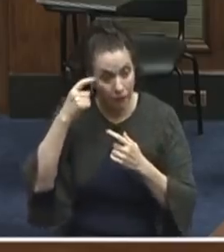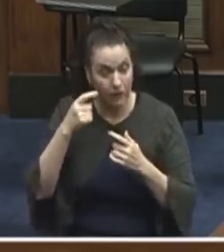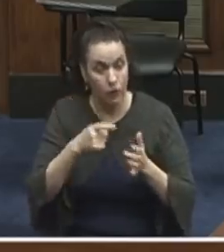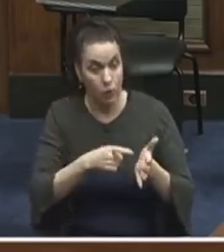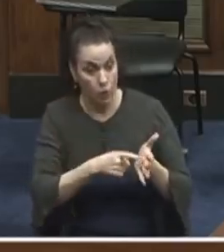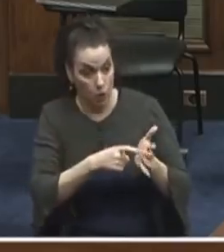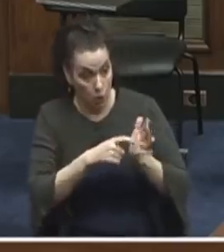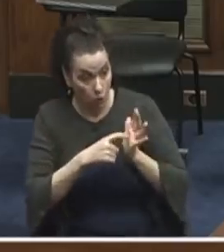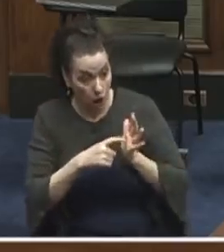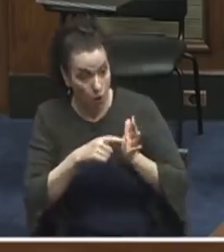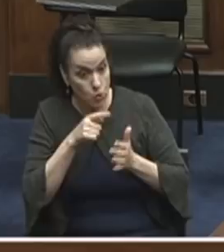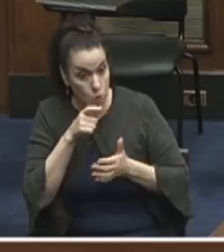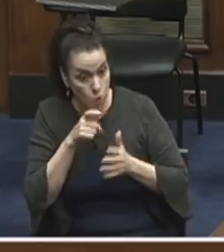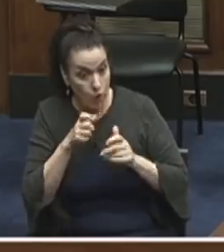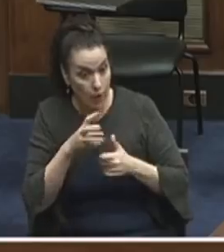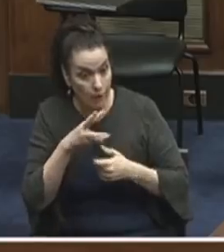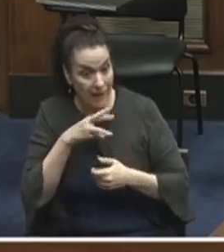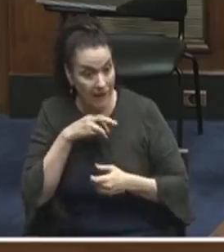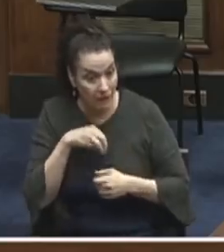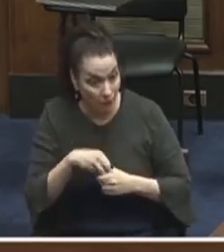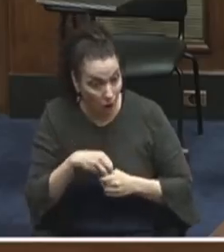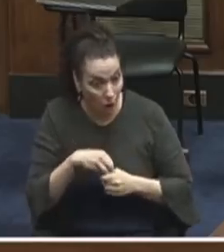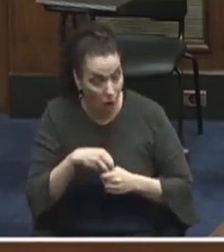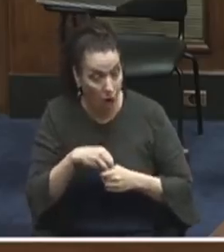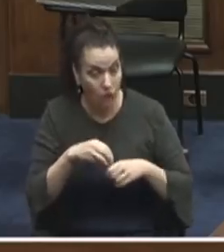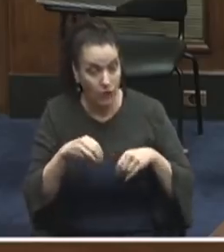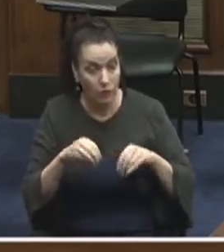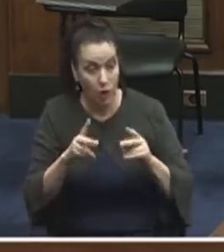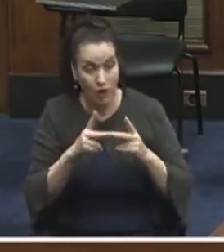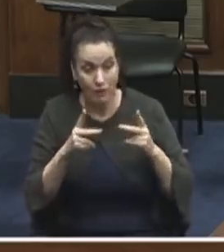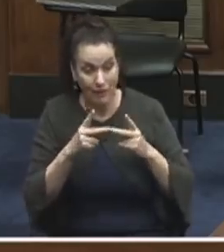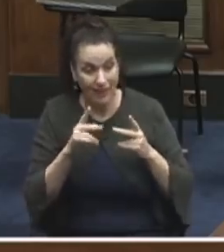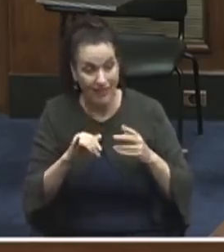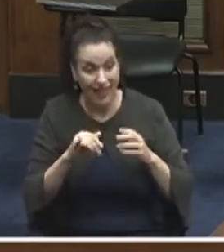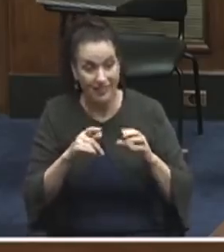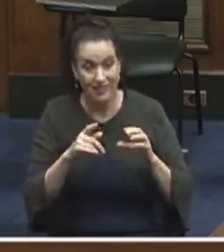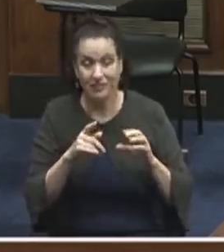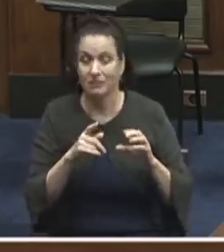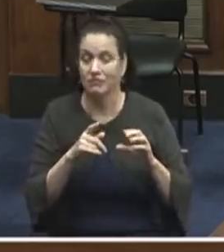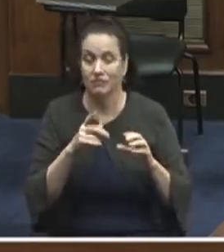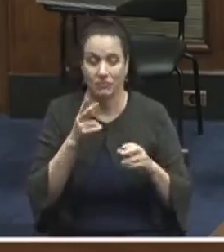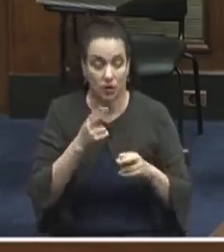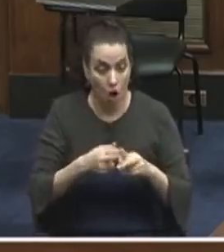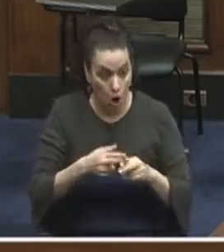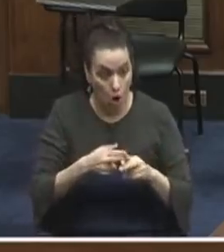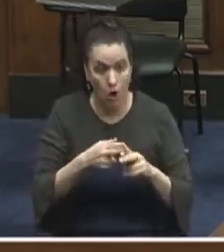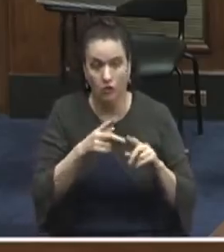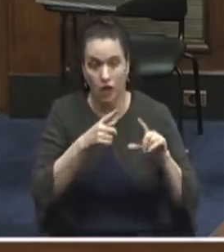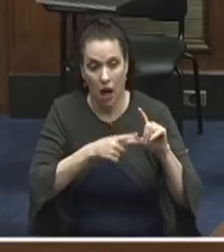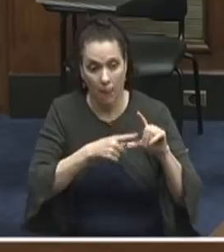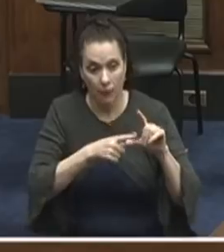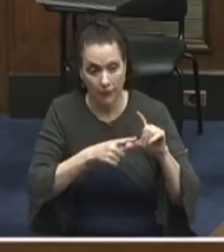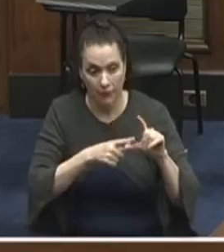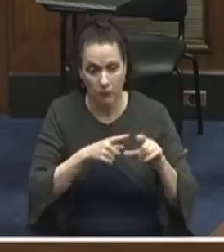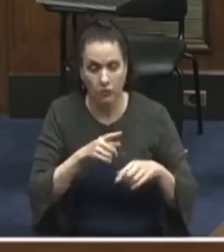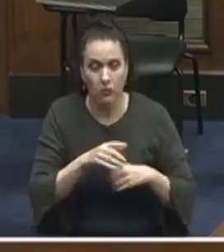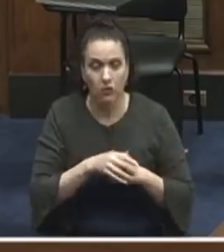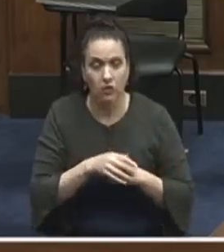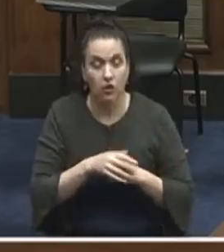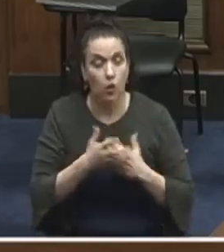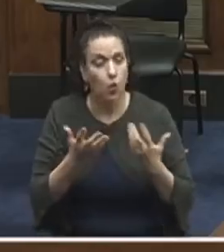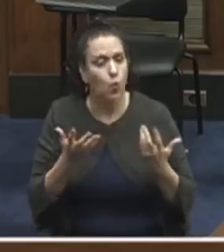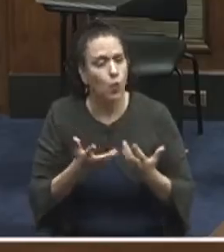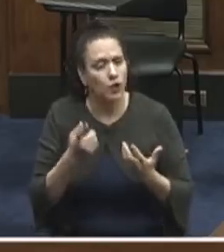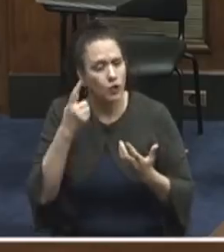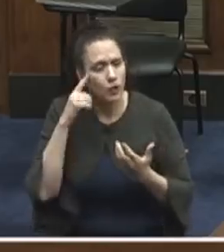in the marketplace, that's communism. What do you think this is, given that as a